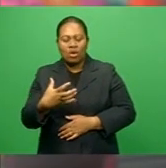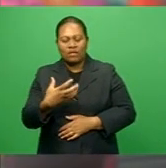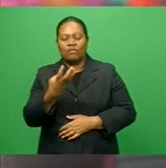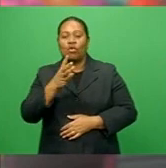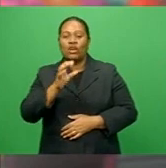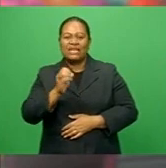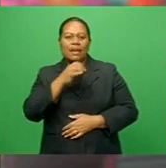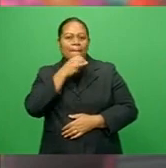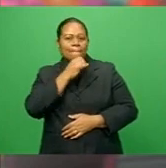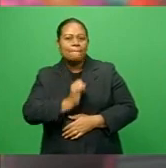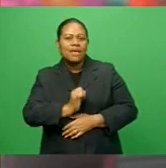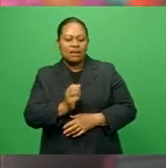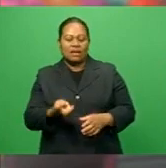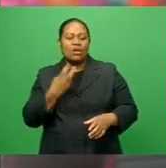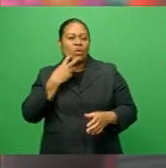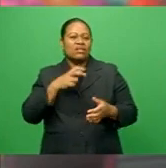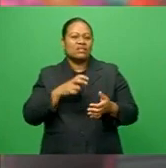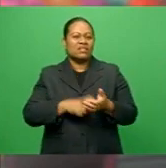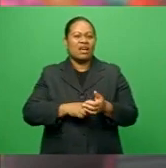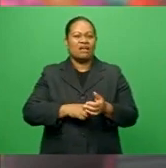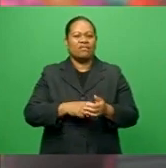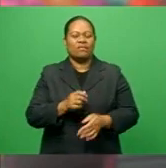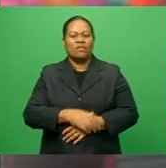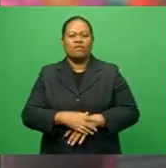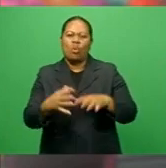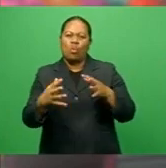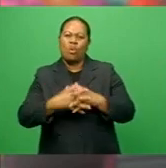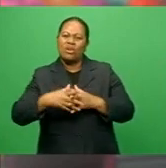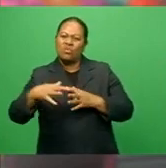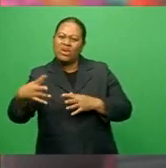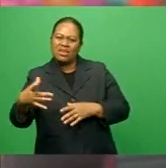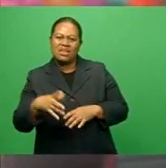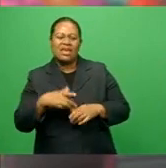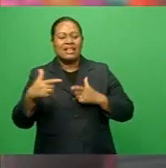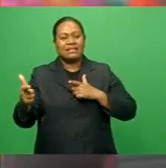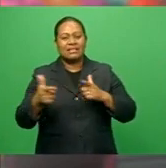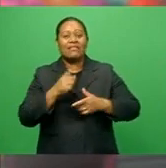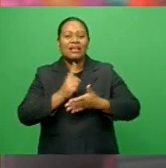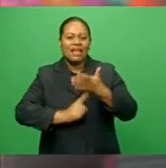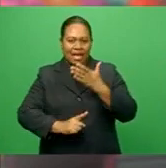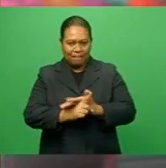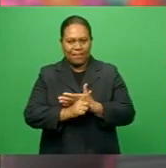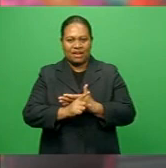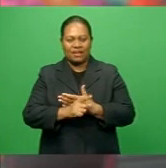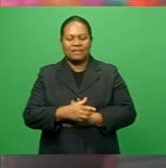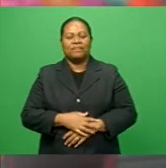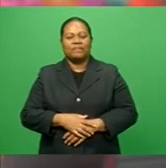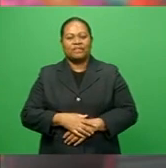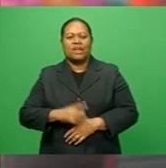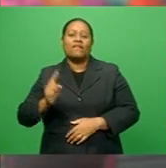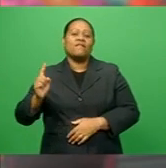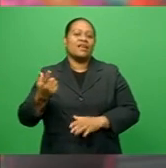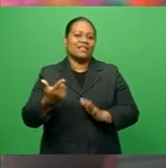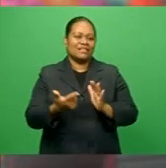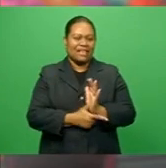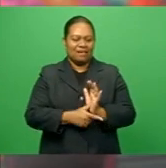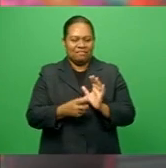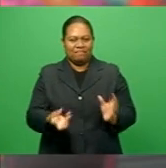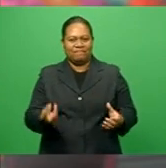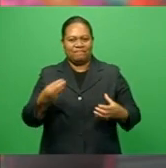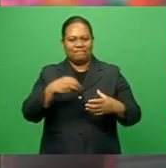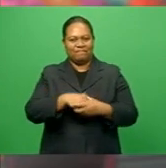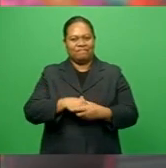have been registered for the three-day Fiji Beta Wairiki 7s that starts next Thursday. For the first time, games will be enclosed and